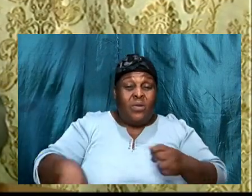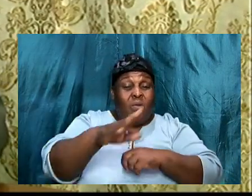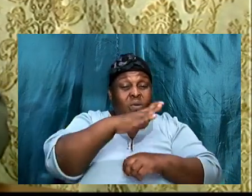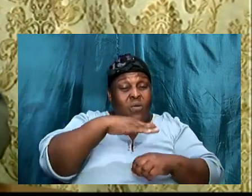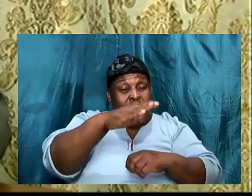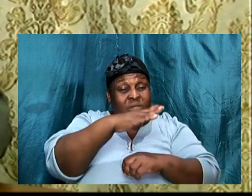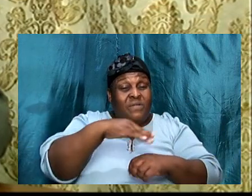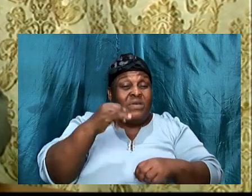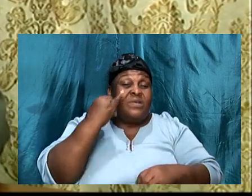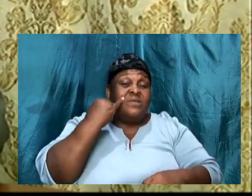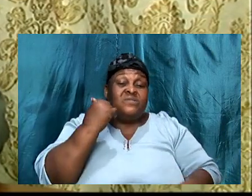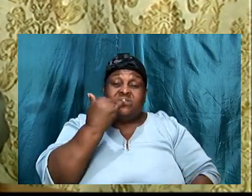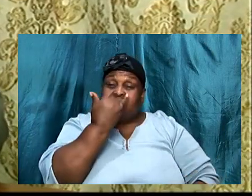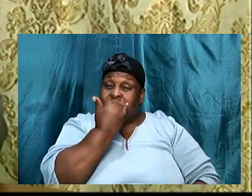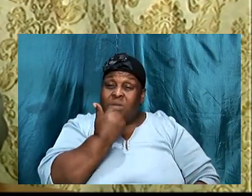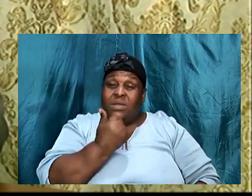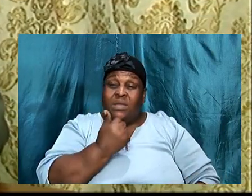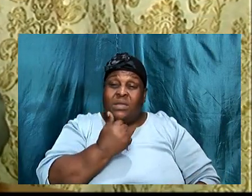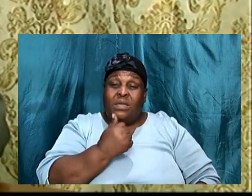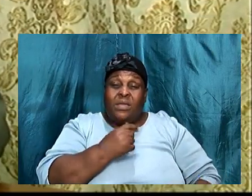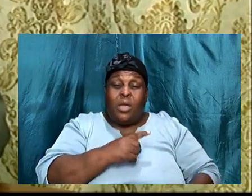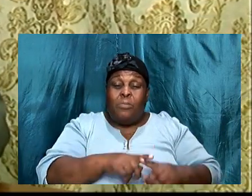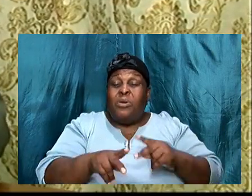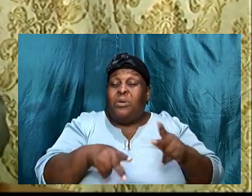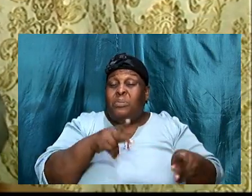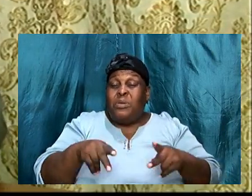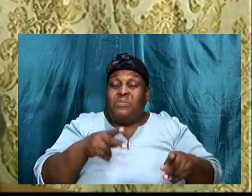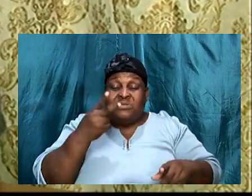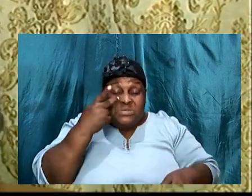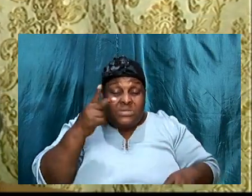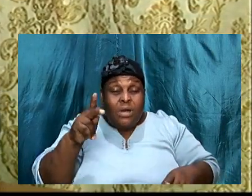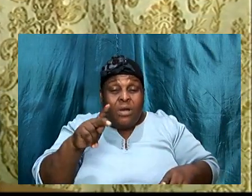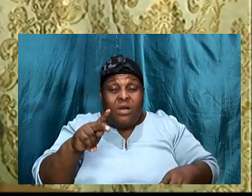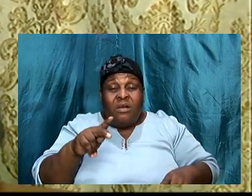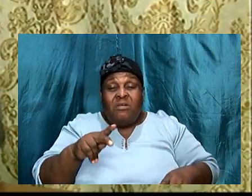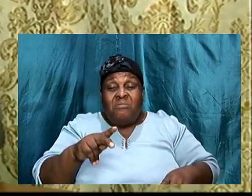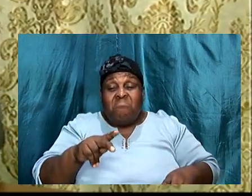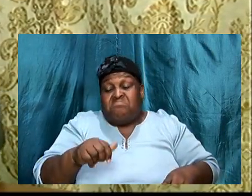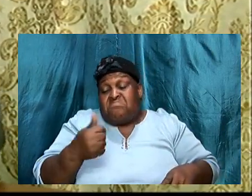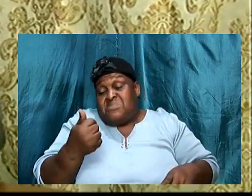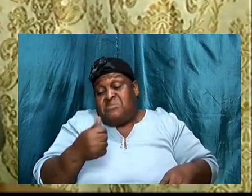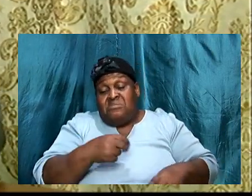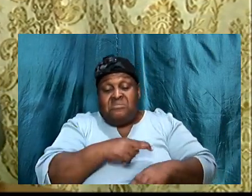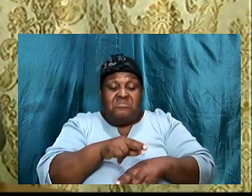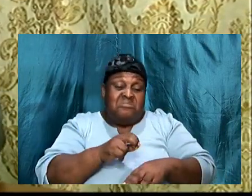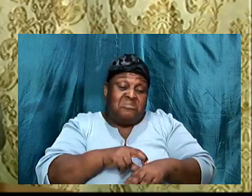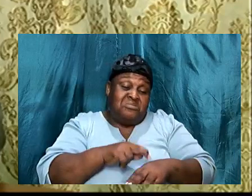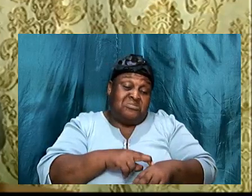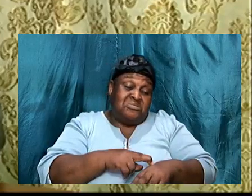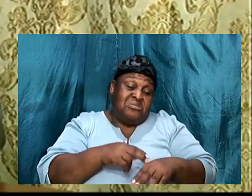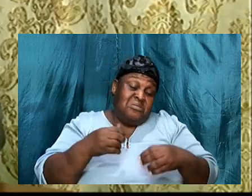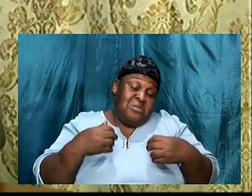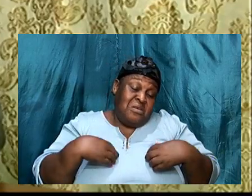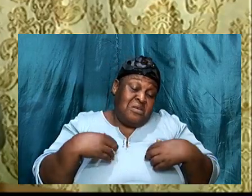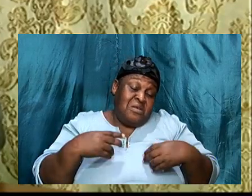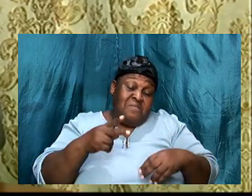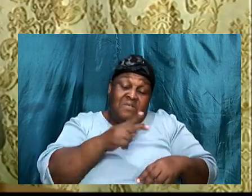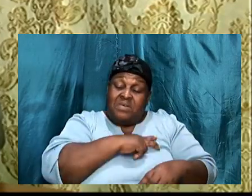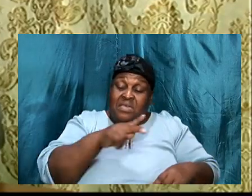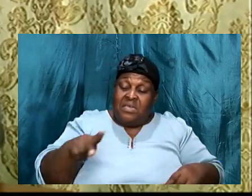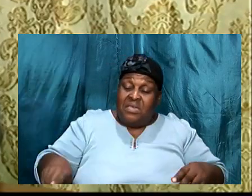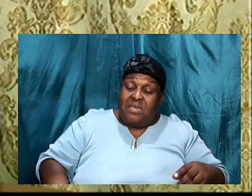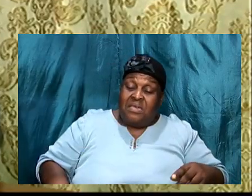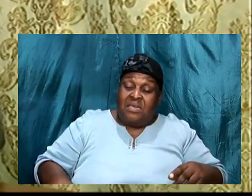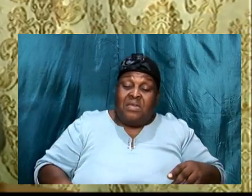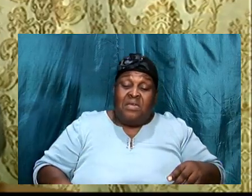saw, how, the other nations, have kings, and they desired, for themselves, a king, and if, and